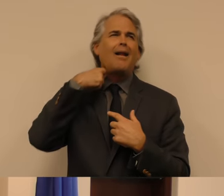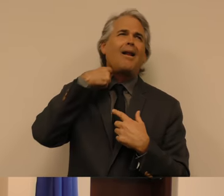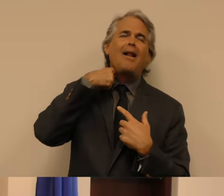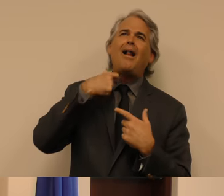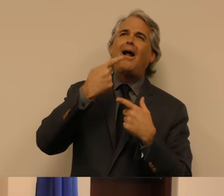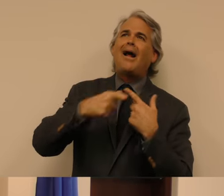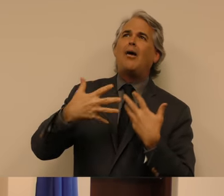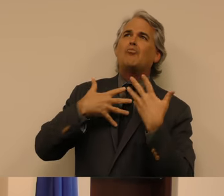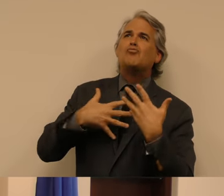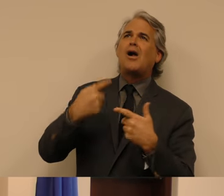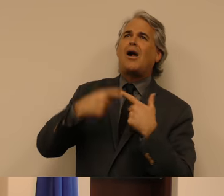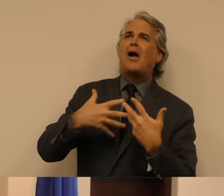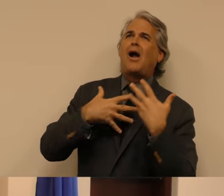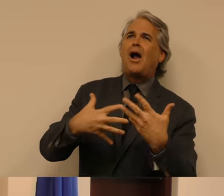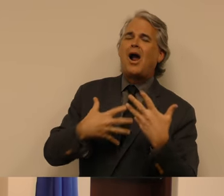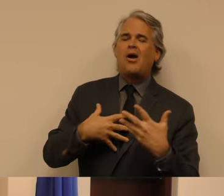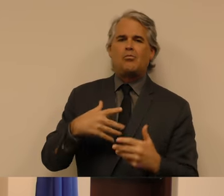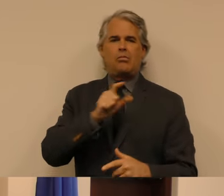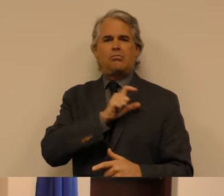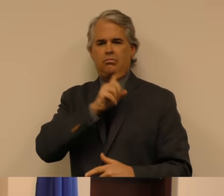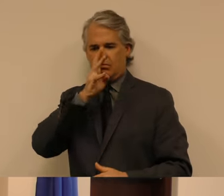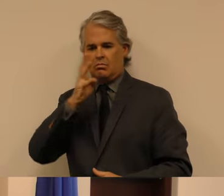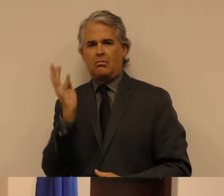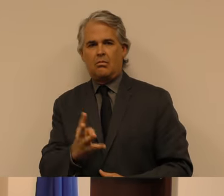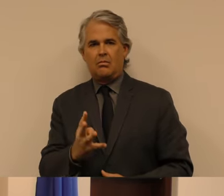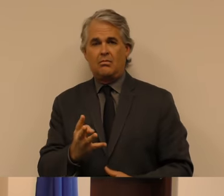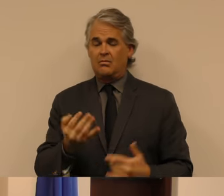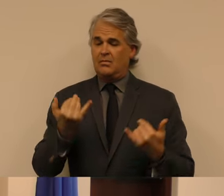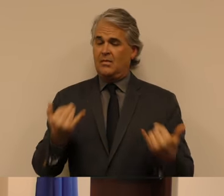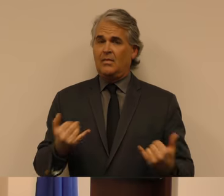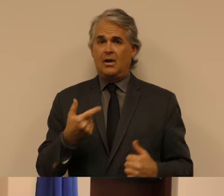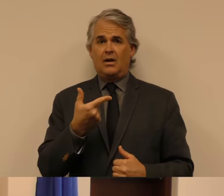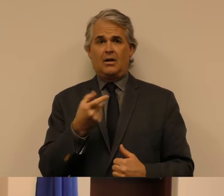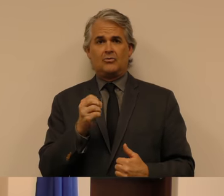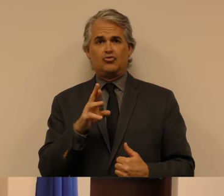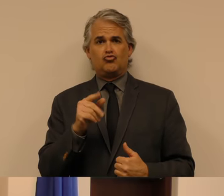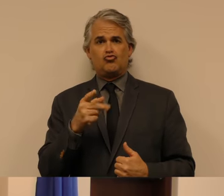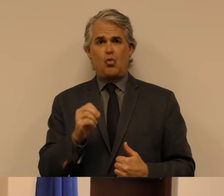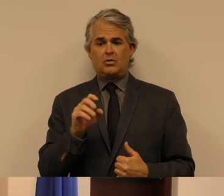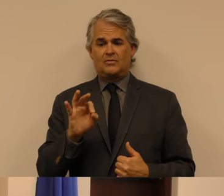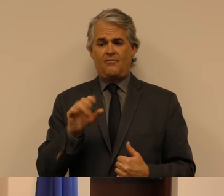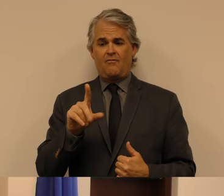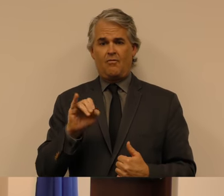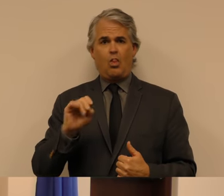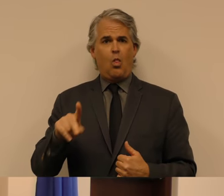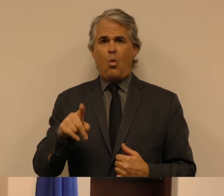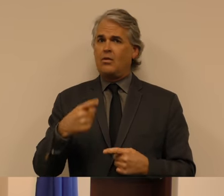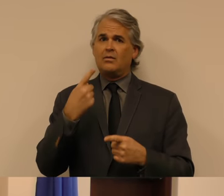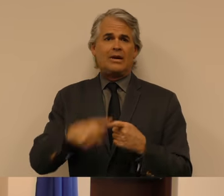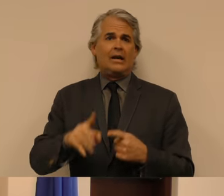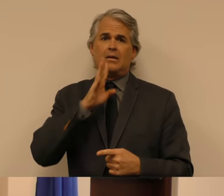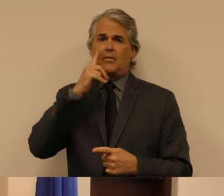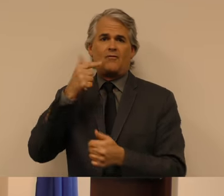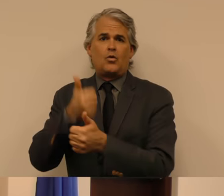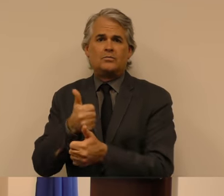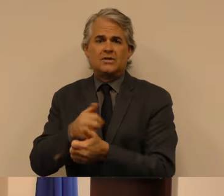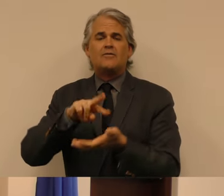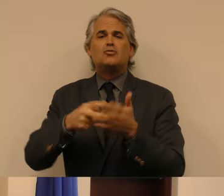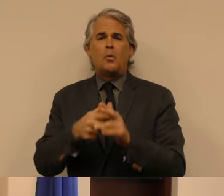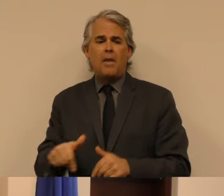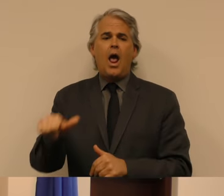because Mr. Floyd can no longer speak for himself, protesters across the country are speaking for him.